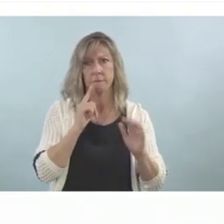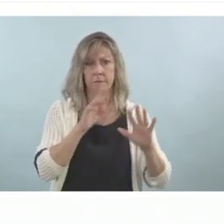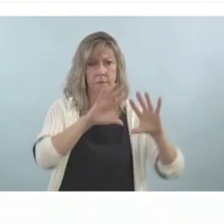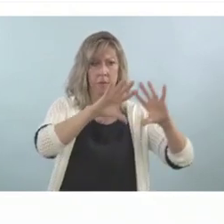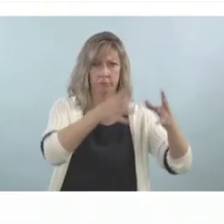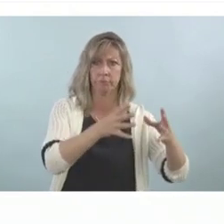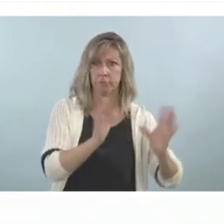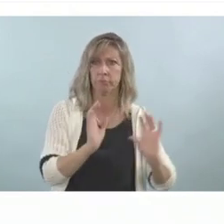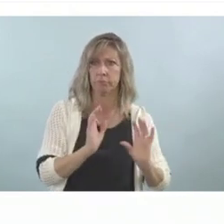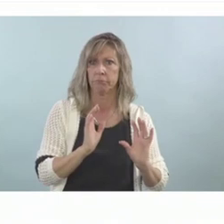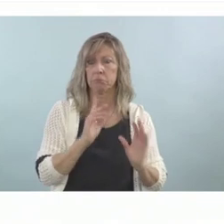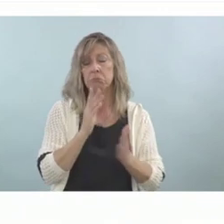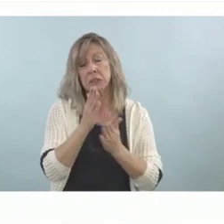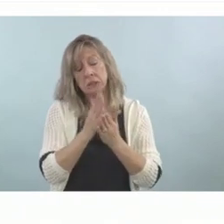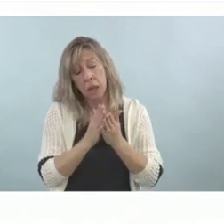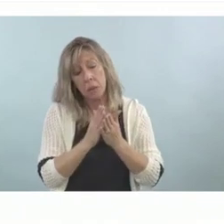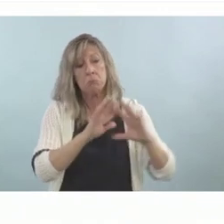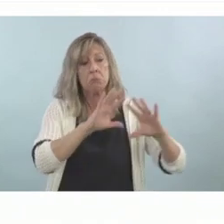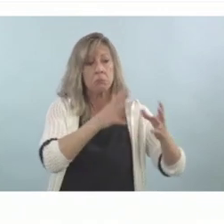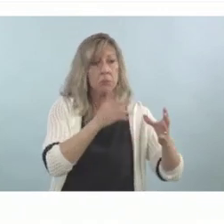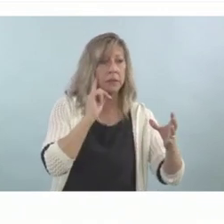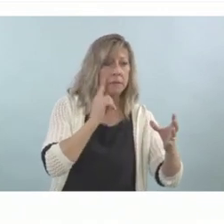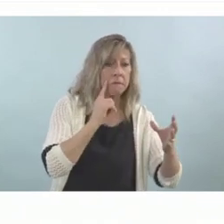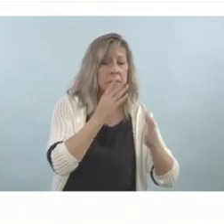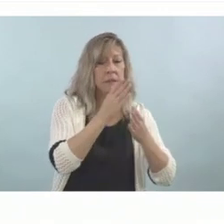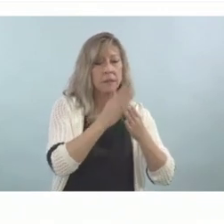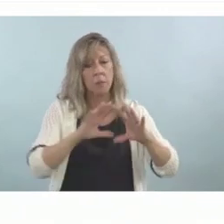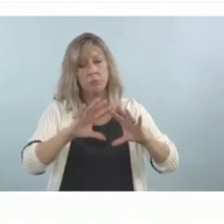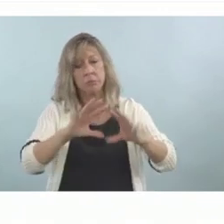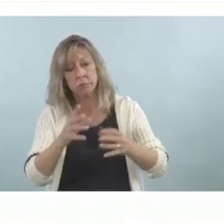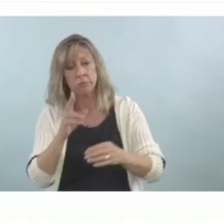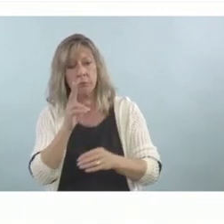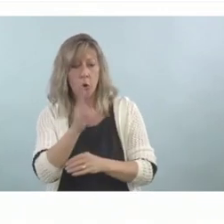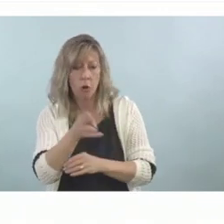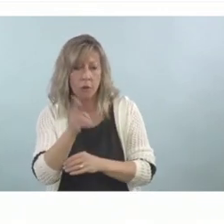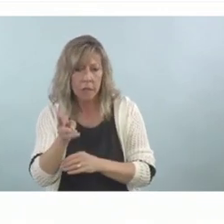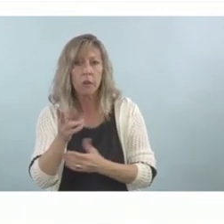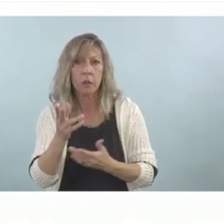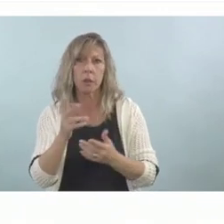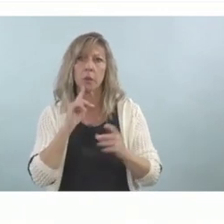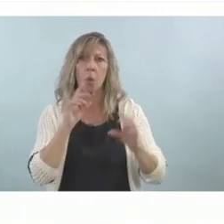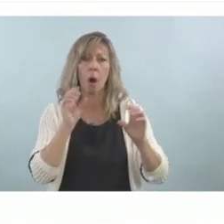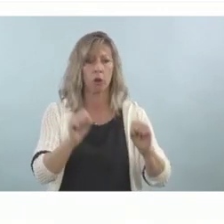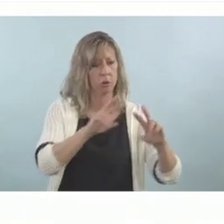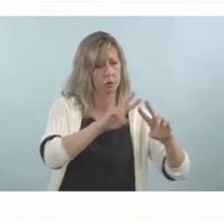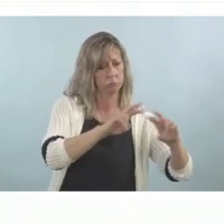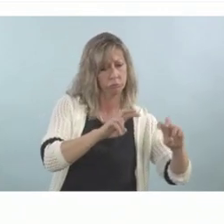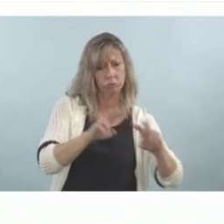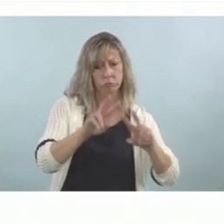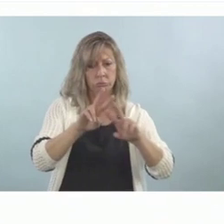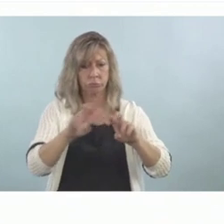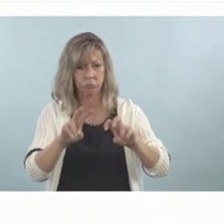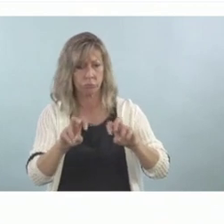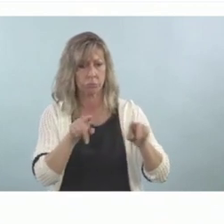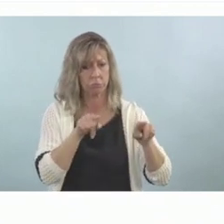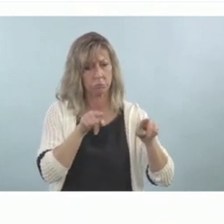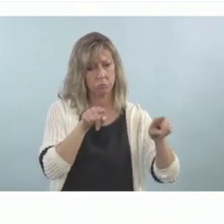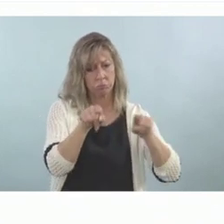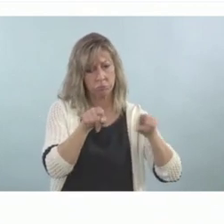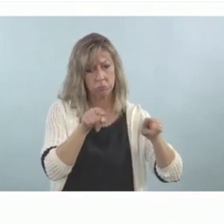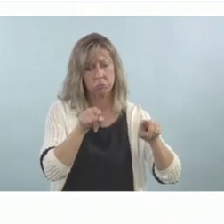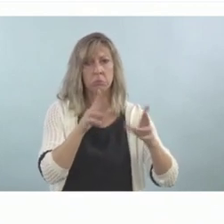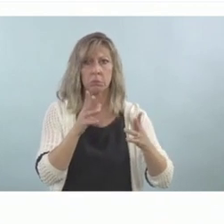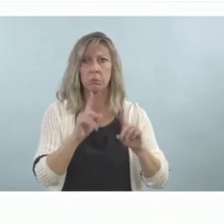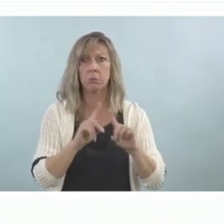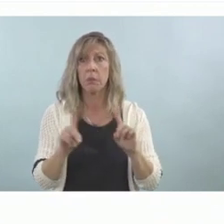some people as deaf and some as hard of hearing. And so we were able to run analyses on that. But I think it would be more